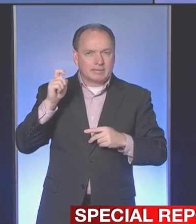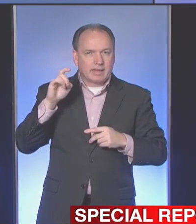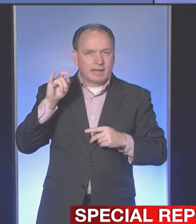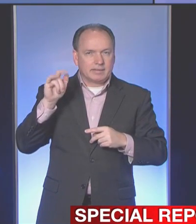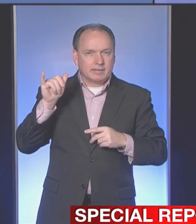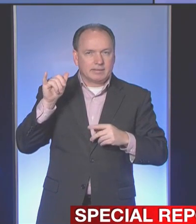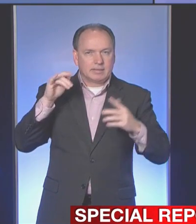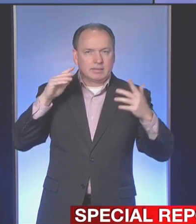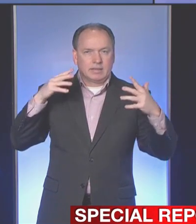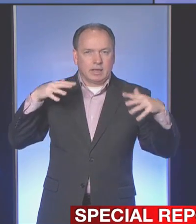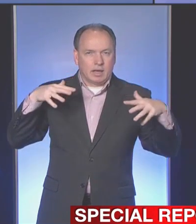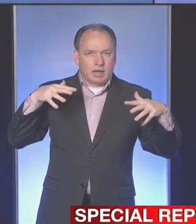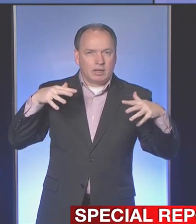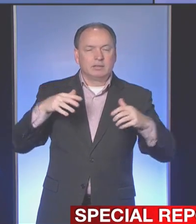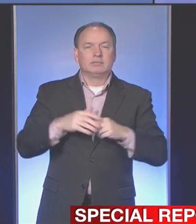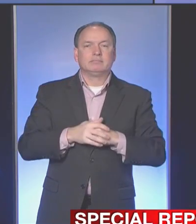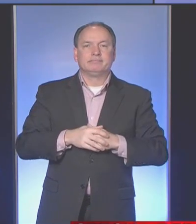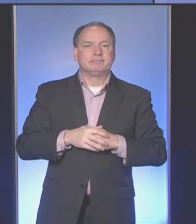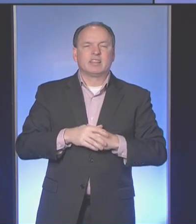Specifically, I do not.